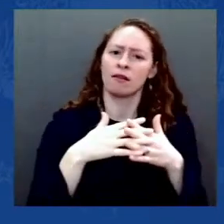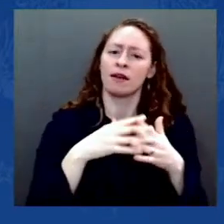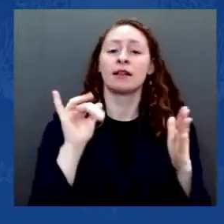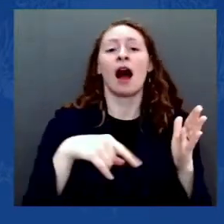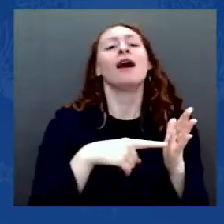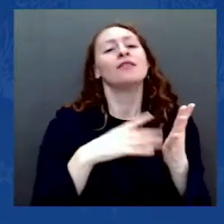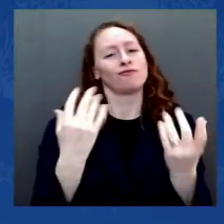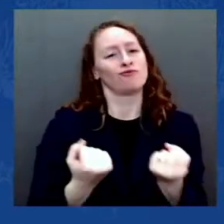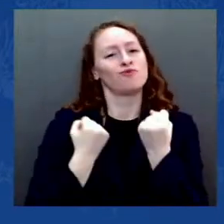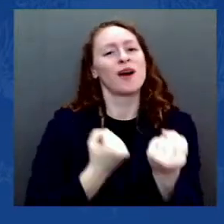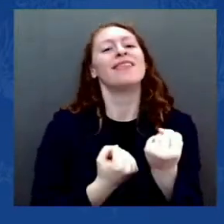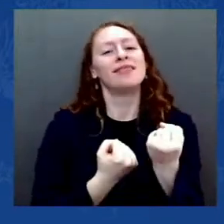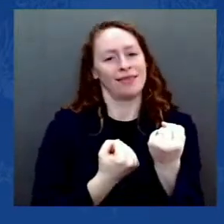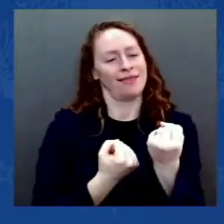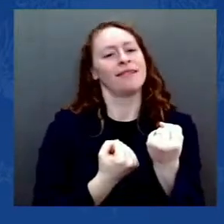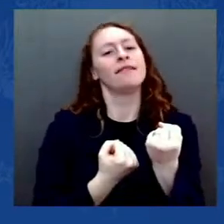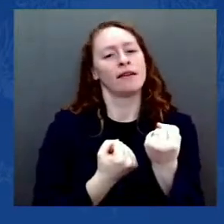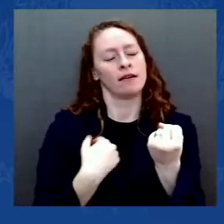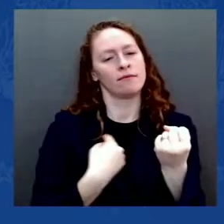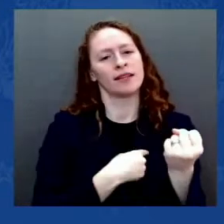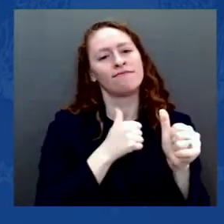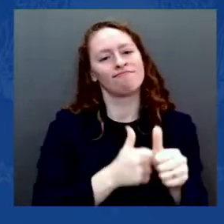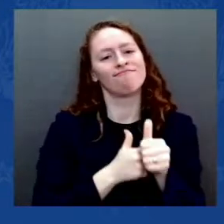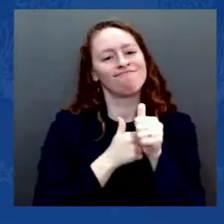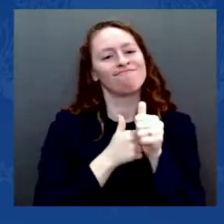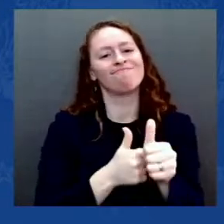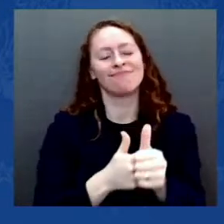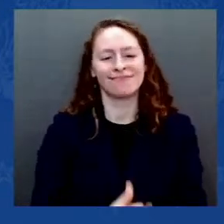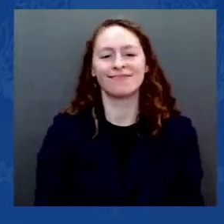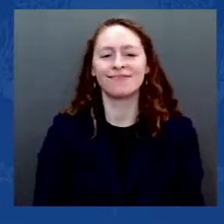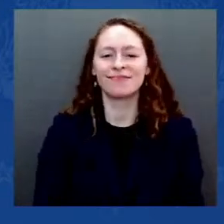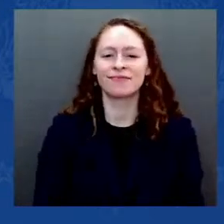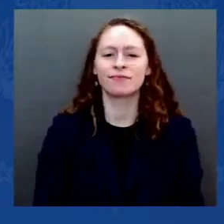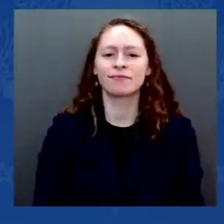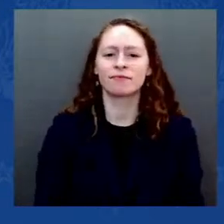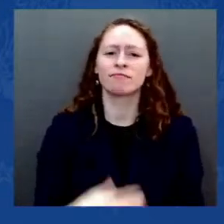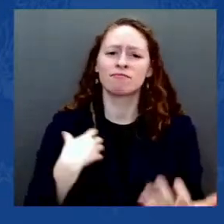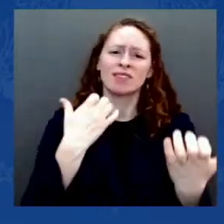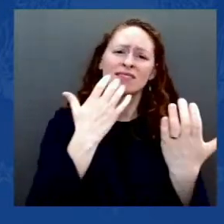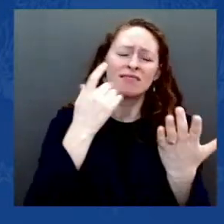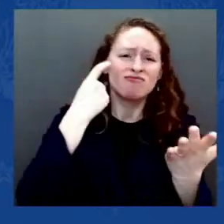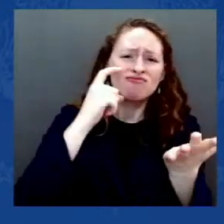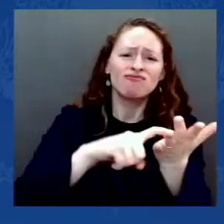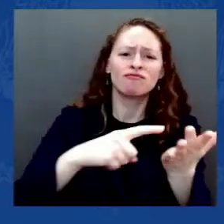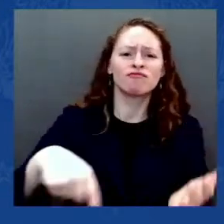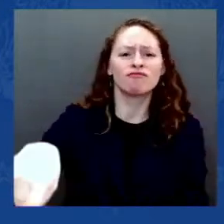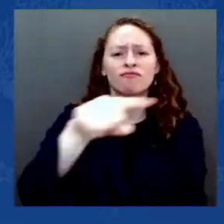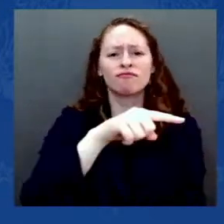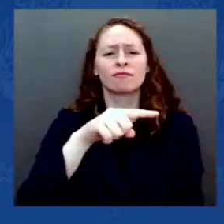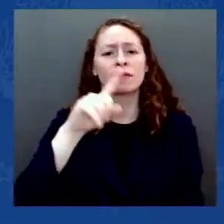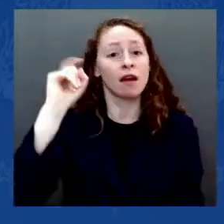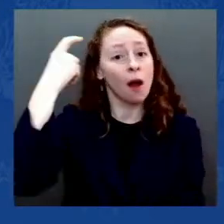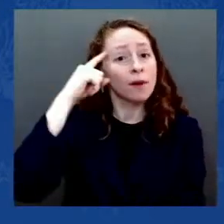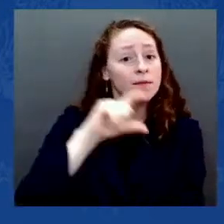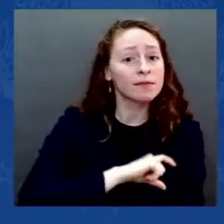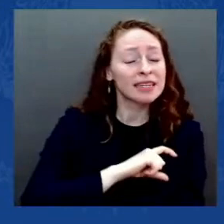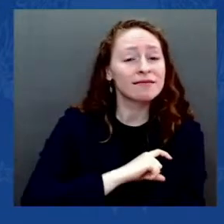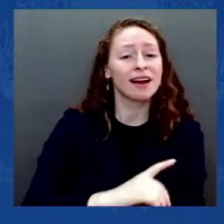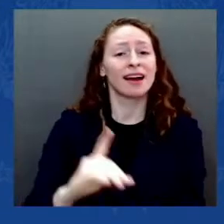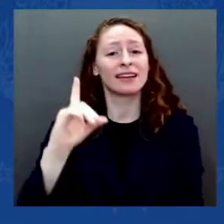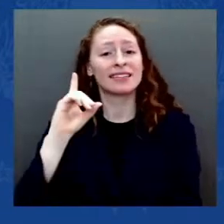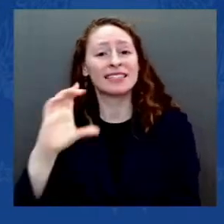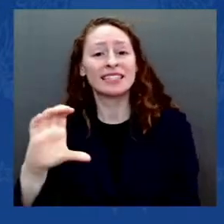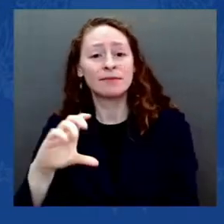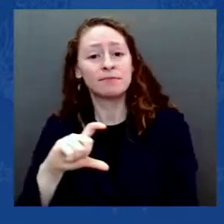Police, the D.C. Metropolitan Police Department, the National Guard, and other law enforcement officers who